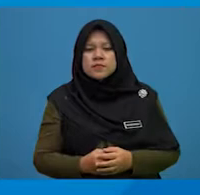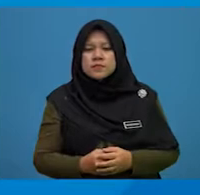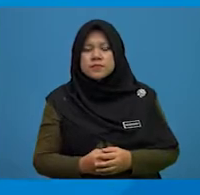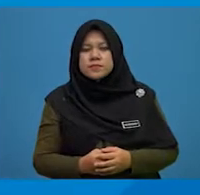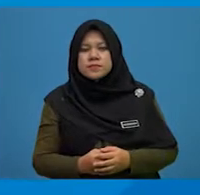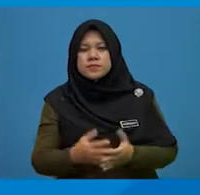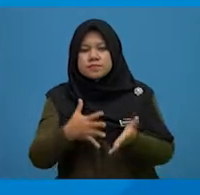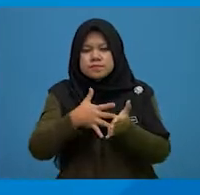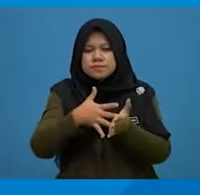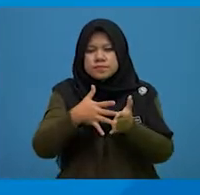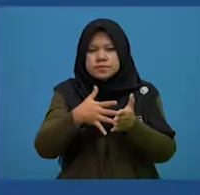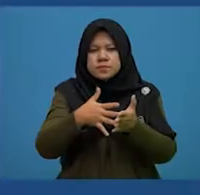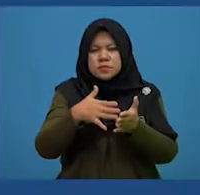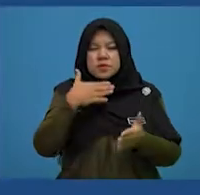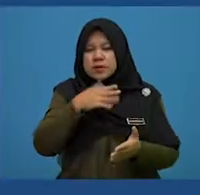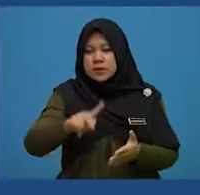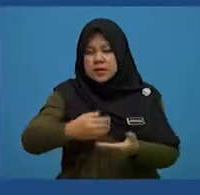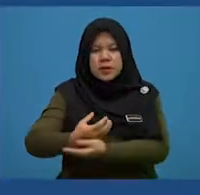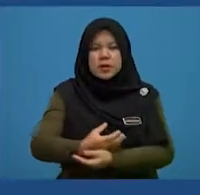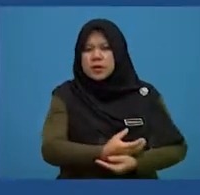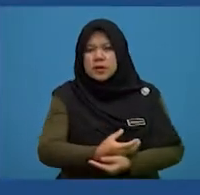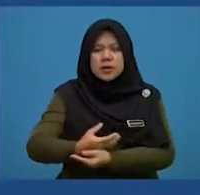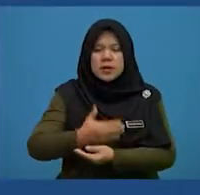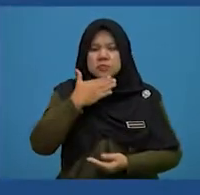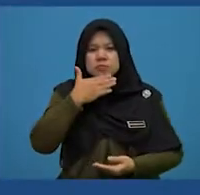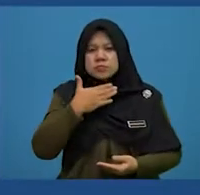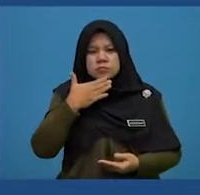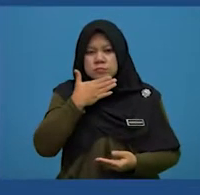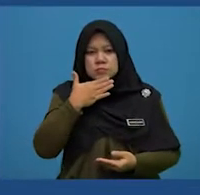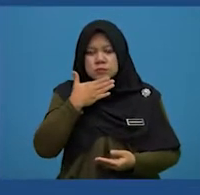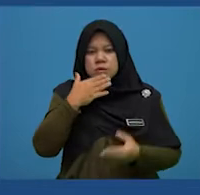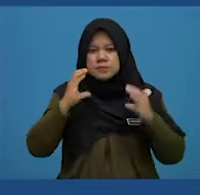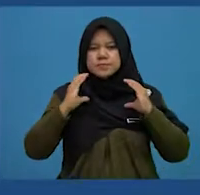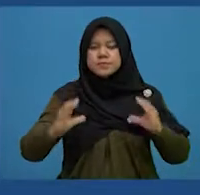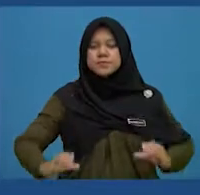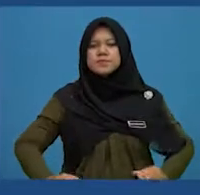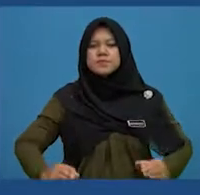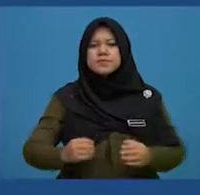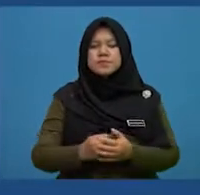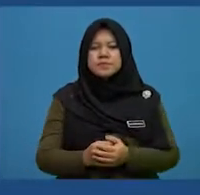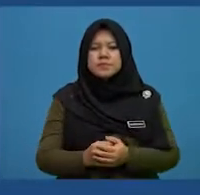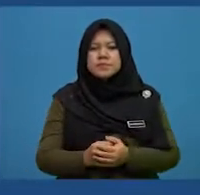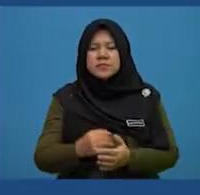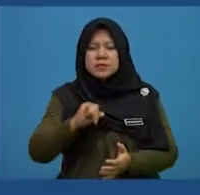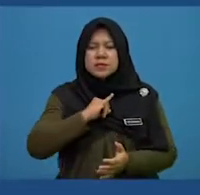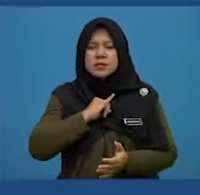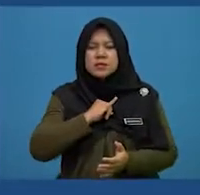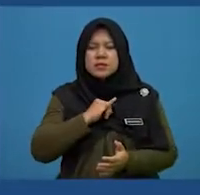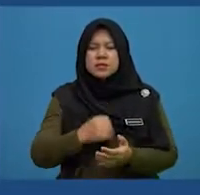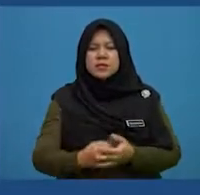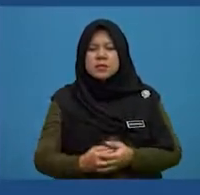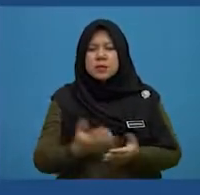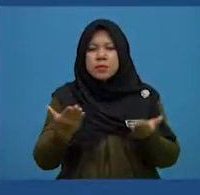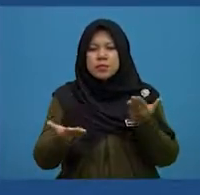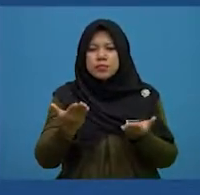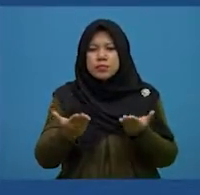people such as young children, the elderly or the handicapped individuals might have